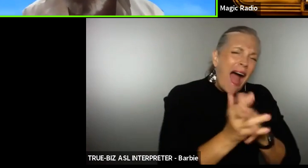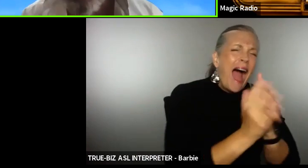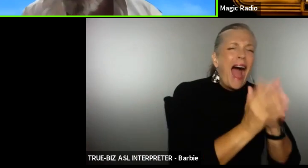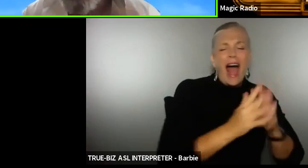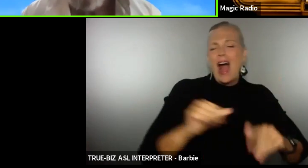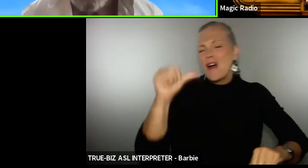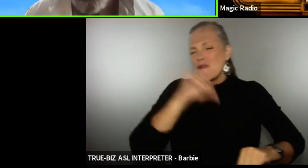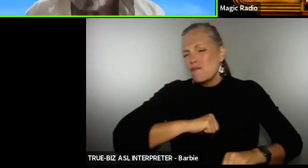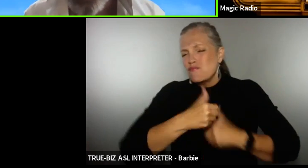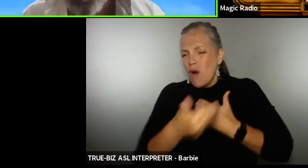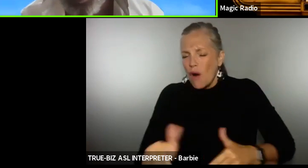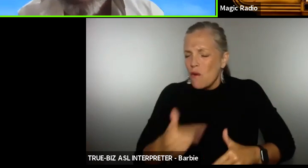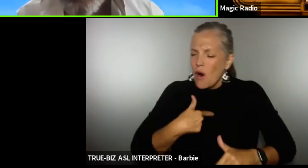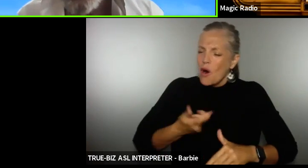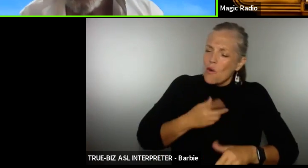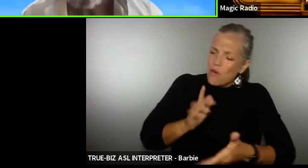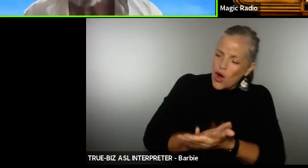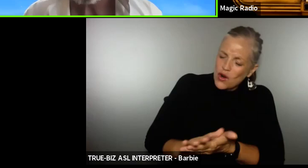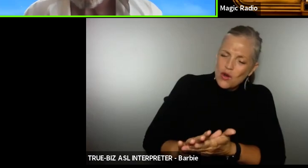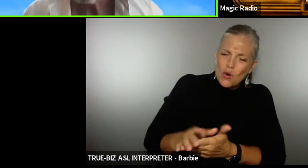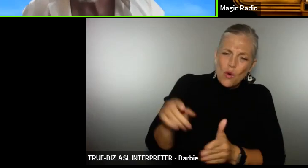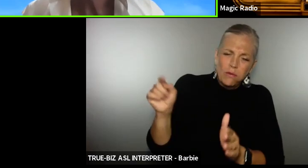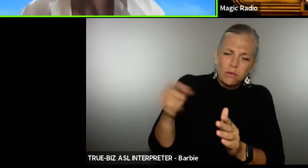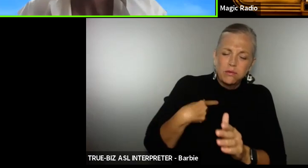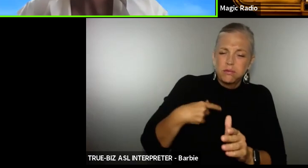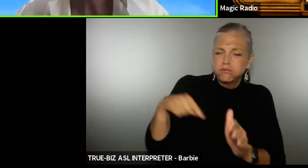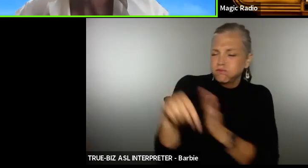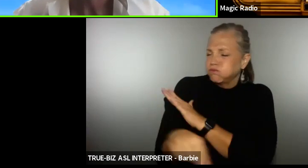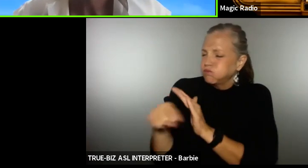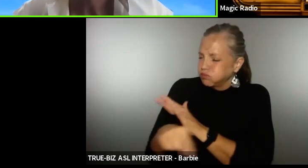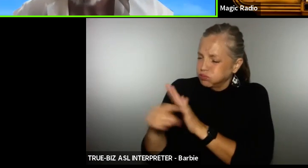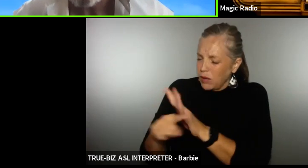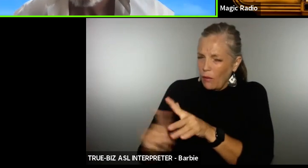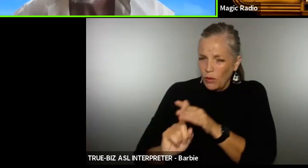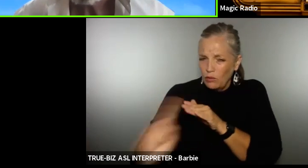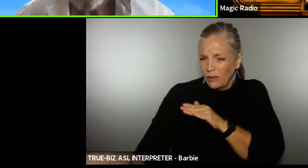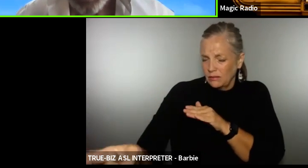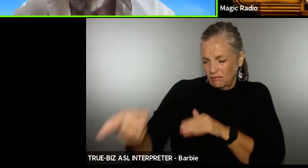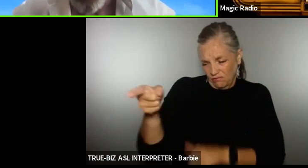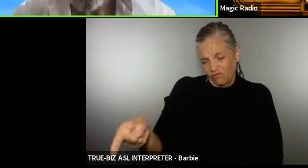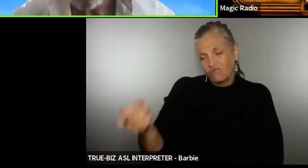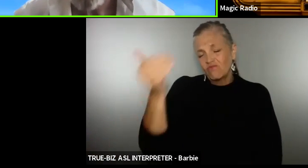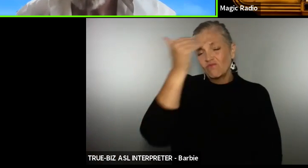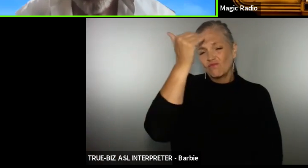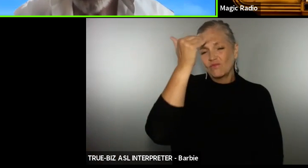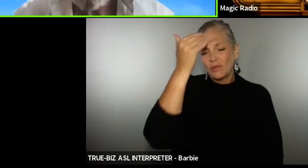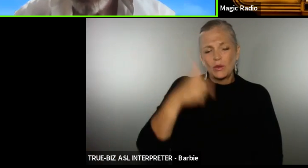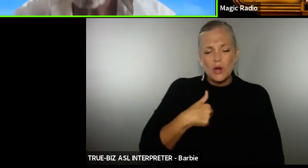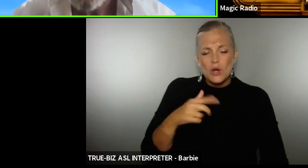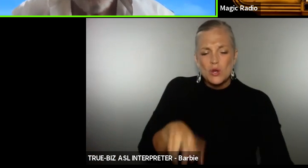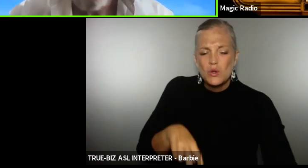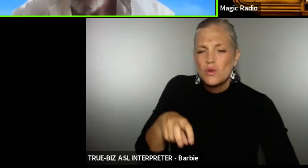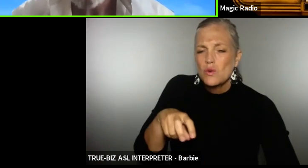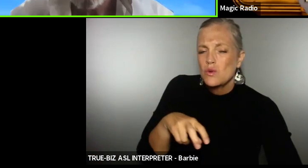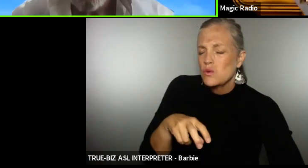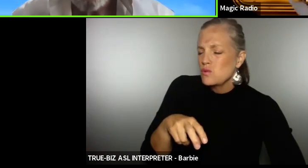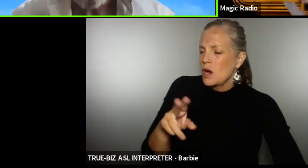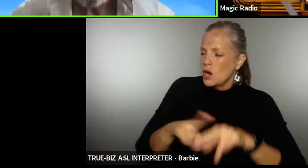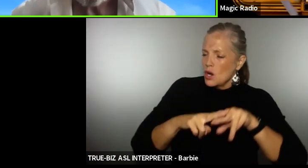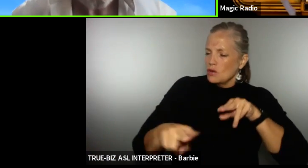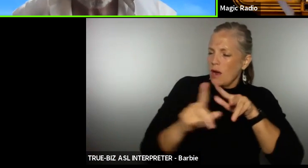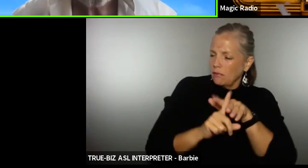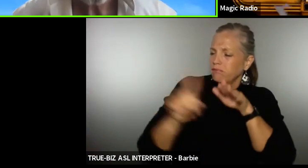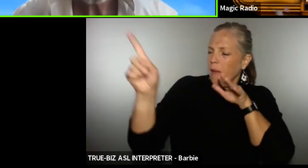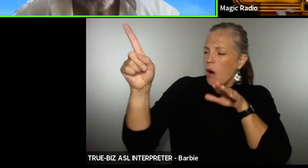you alone mucked up the floor the time you escaped through the euros on horseback the jump off the train toward capture by the whites